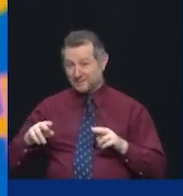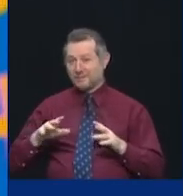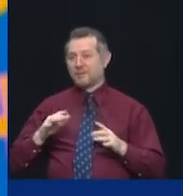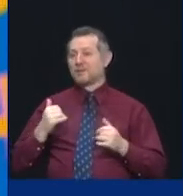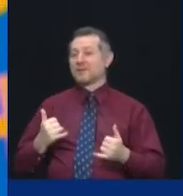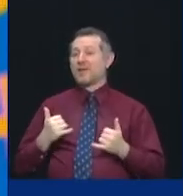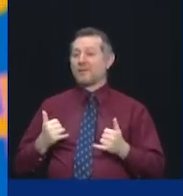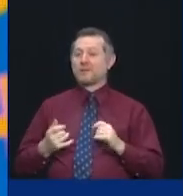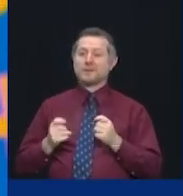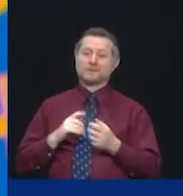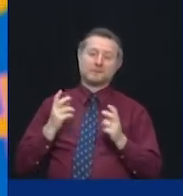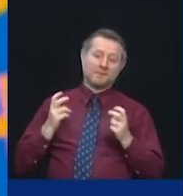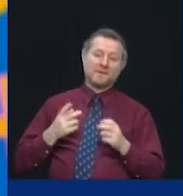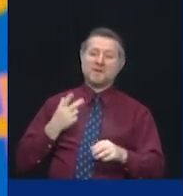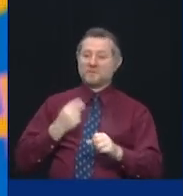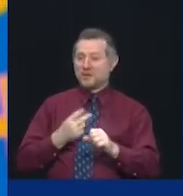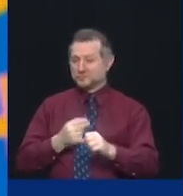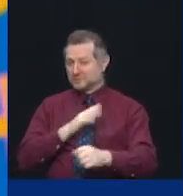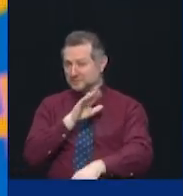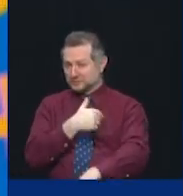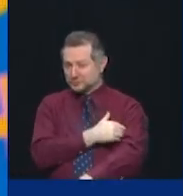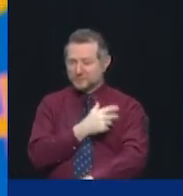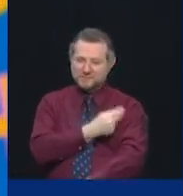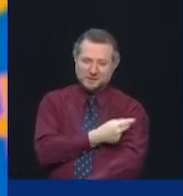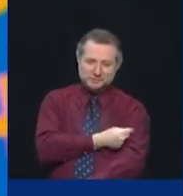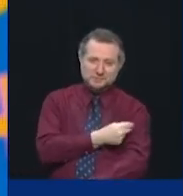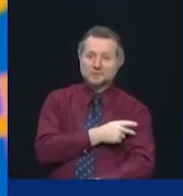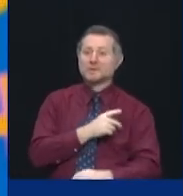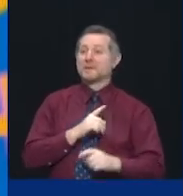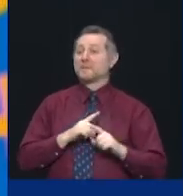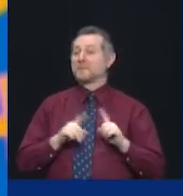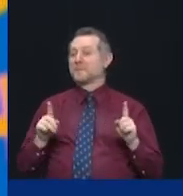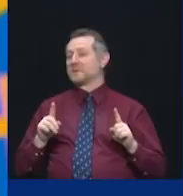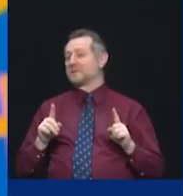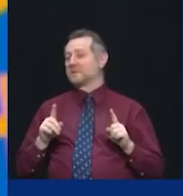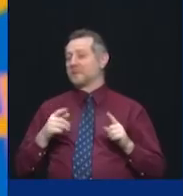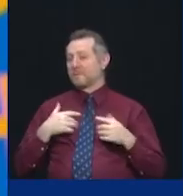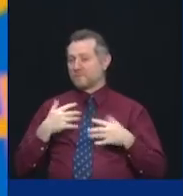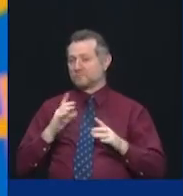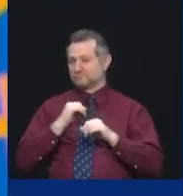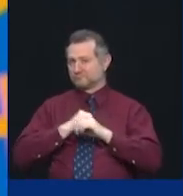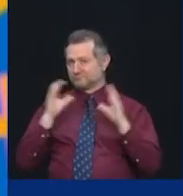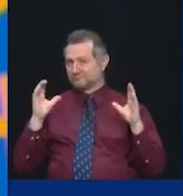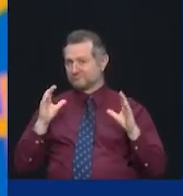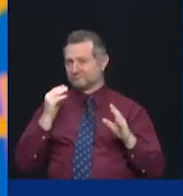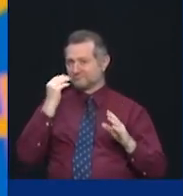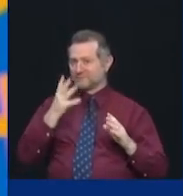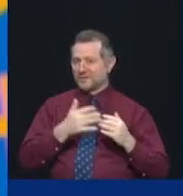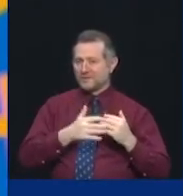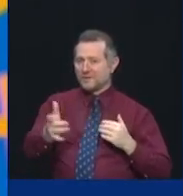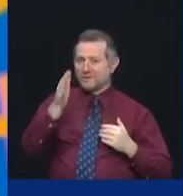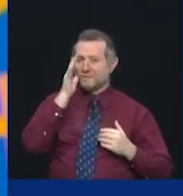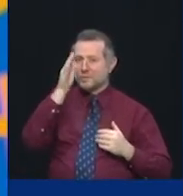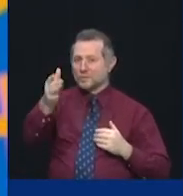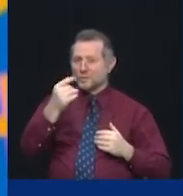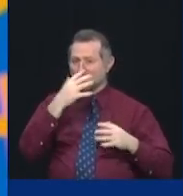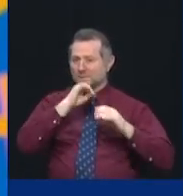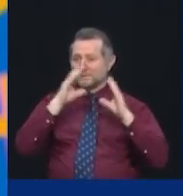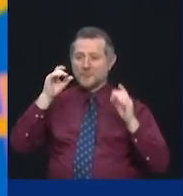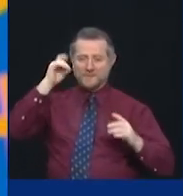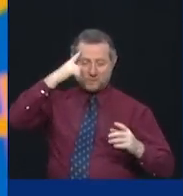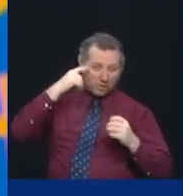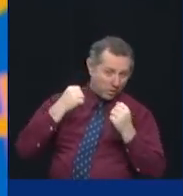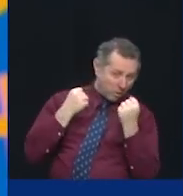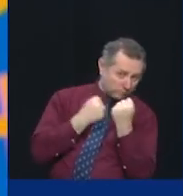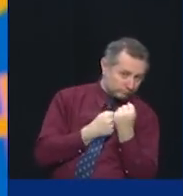we never lost sight of what was coming, and with the governor's support, we saw the future as bright. What we are seeing